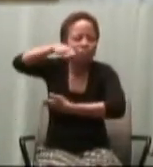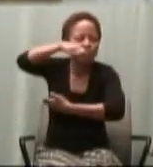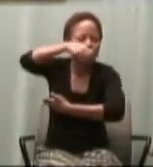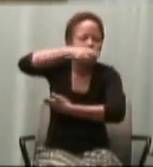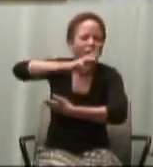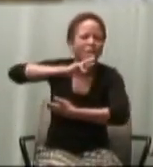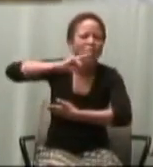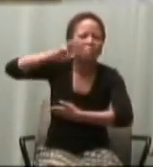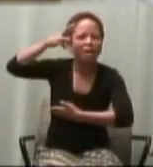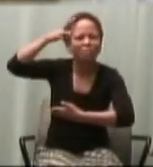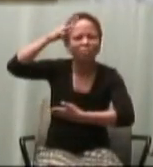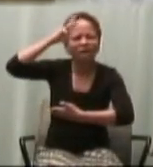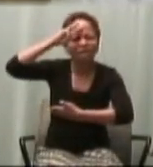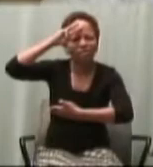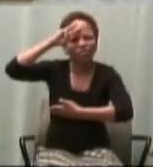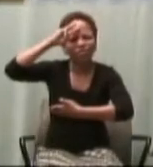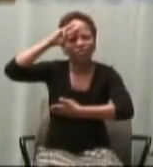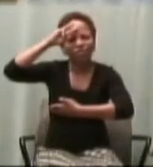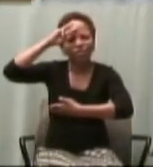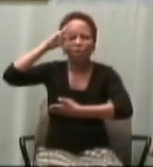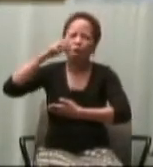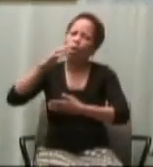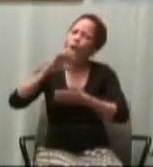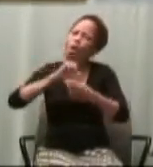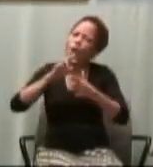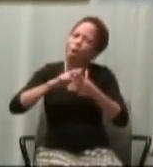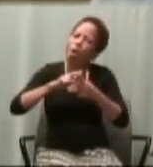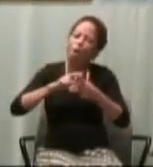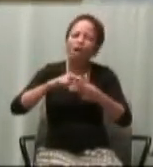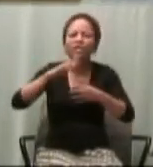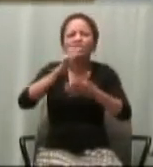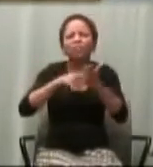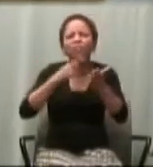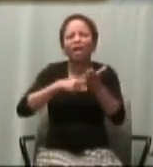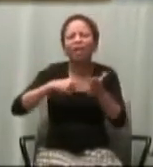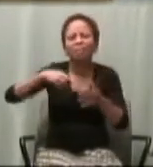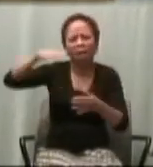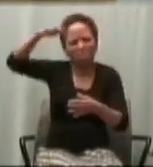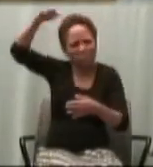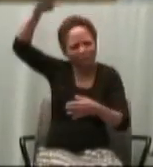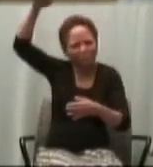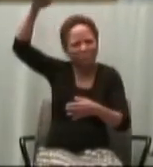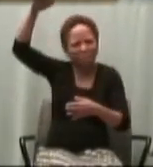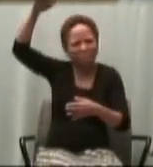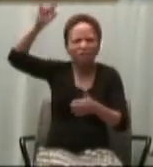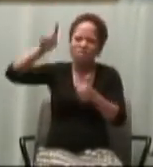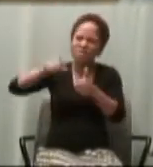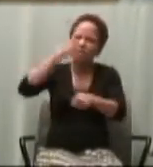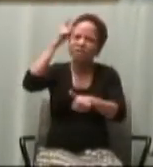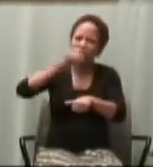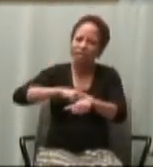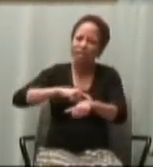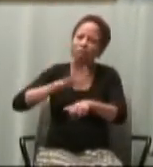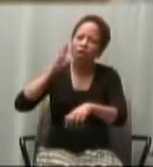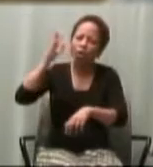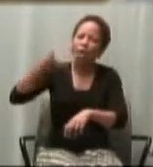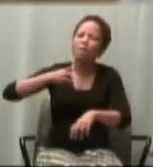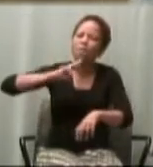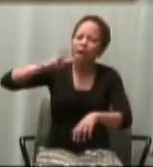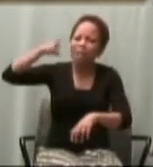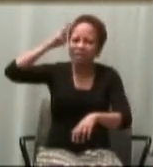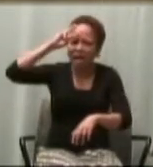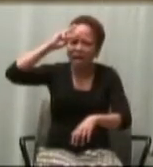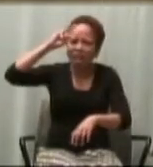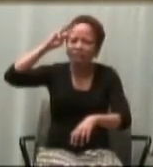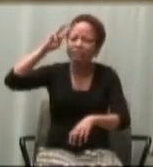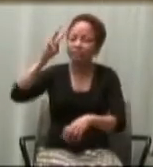baptism? Or adults in the RSIA program who, recognizing